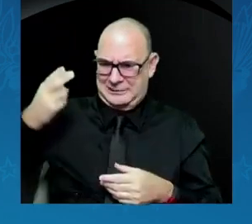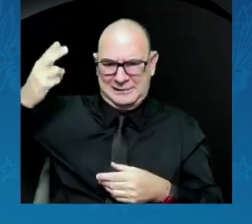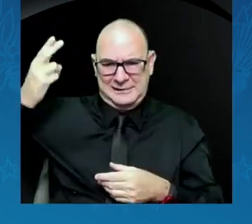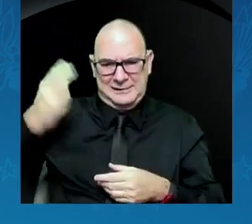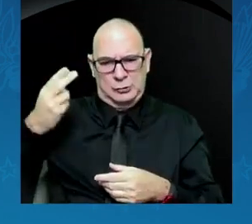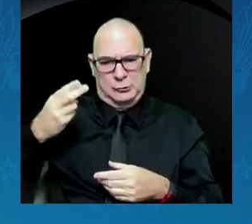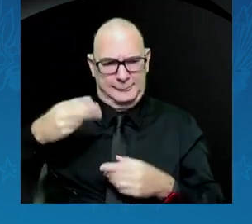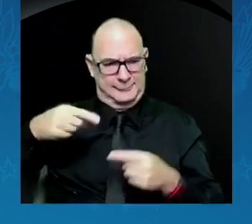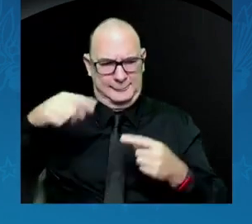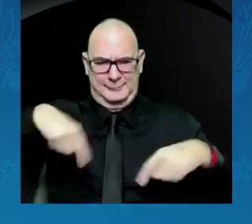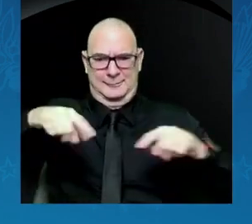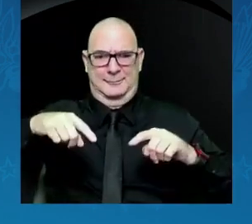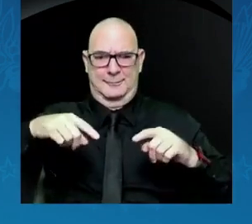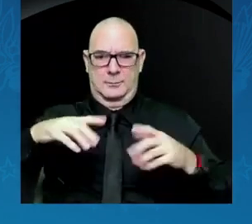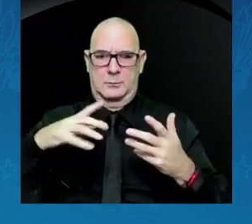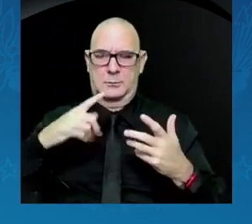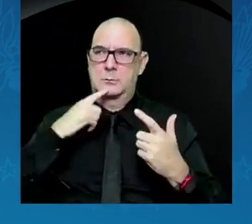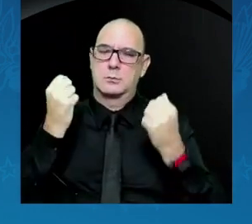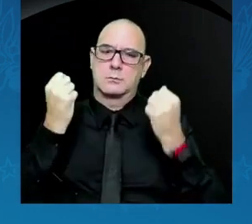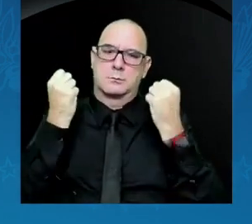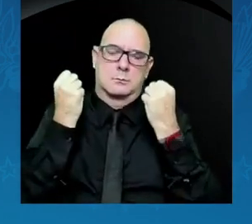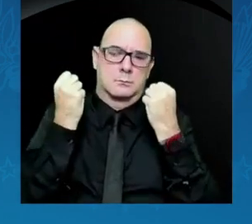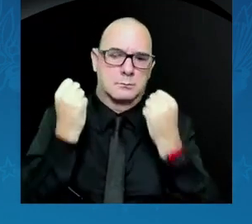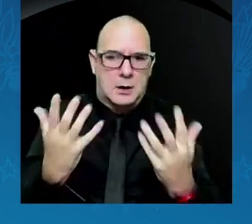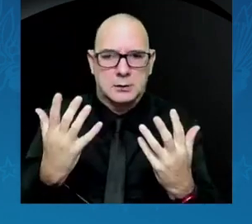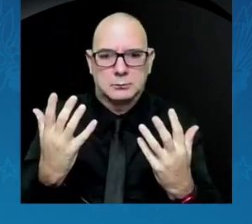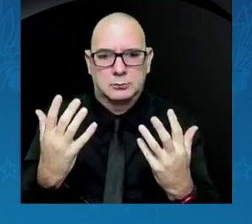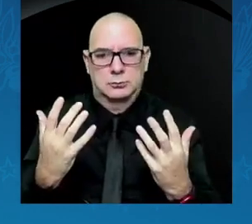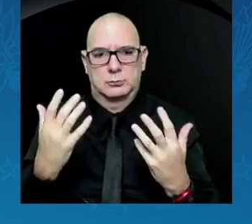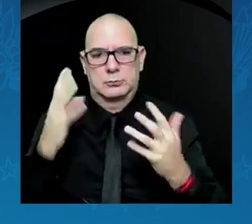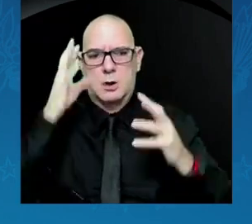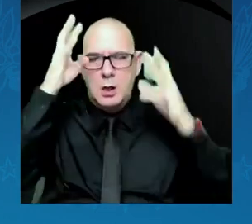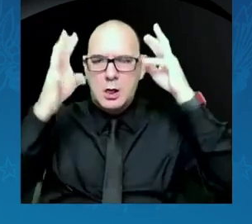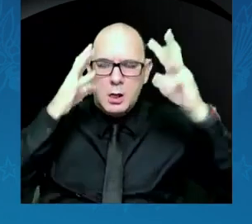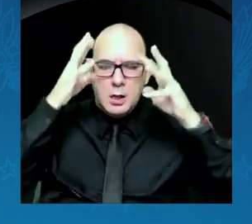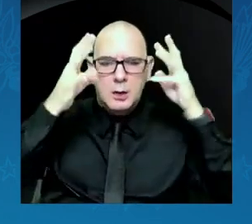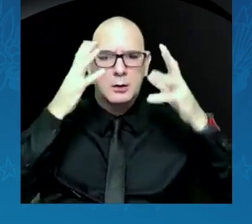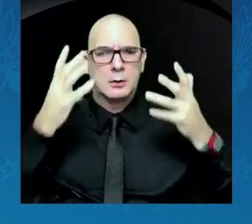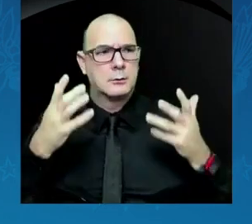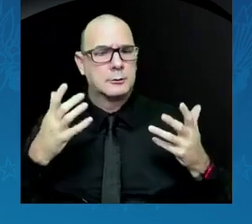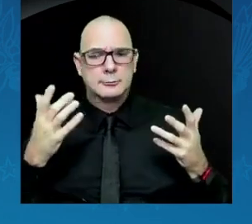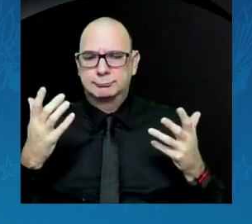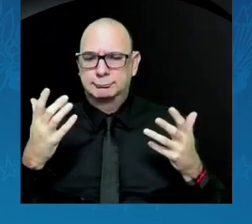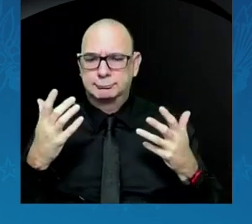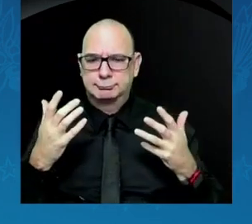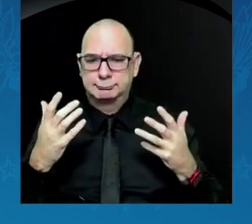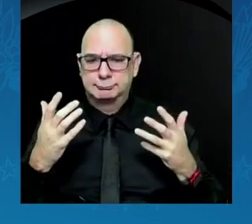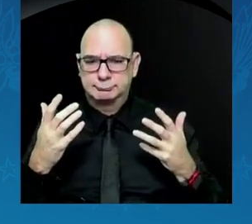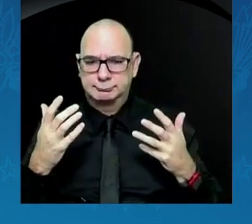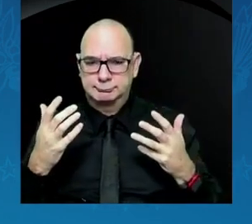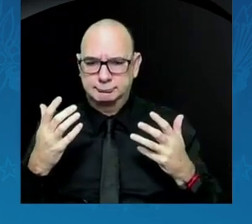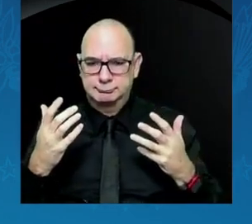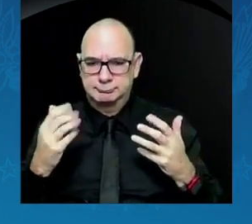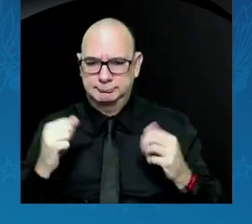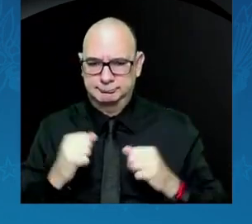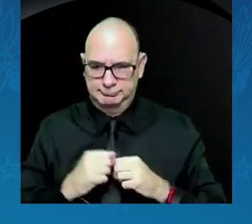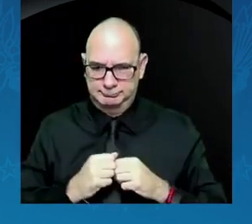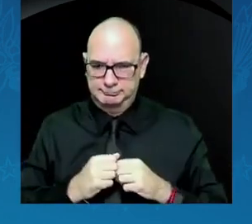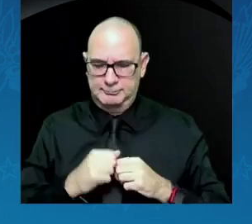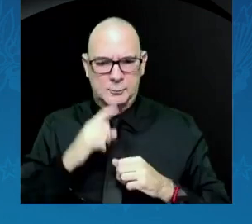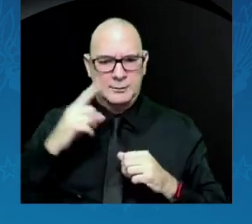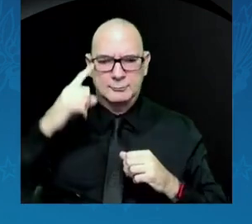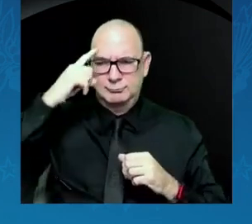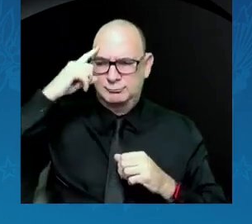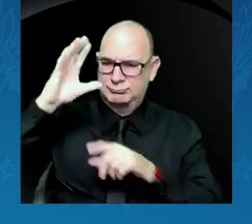of the ingenuity, the innovation, the brilliance, the skill of scientists,